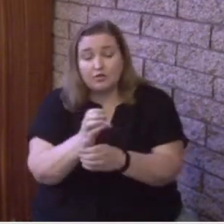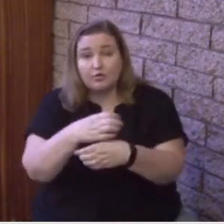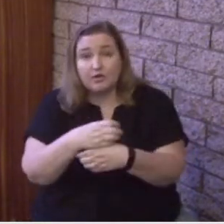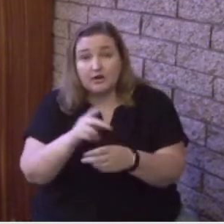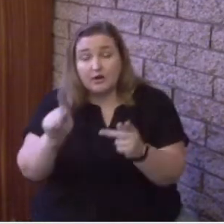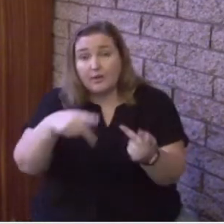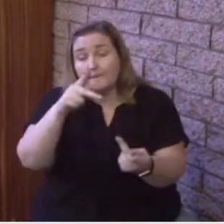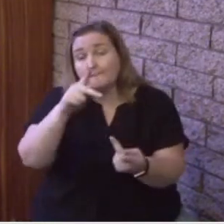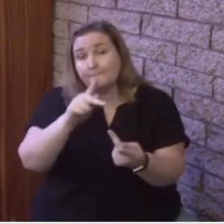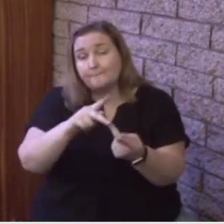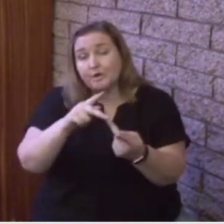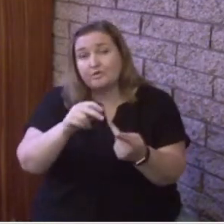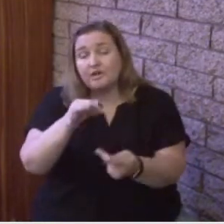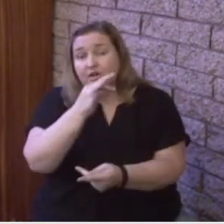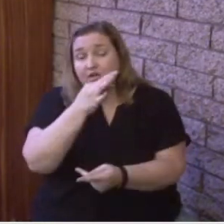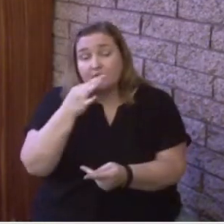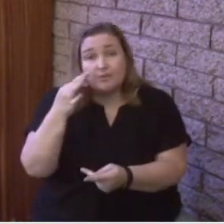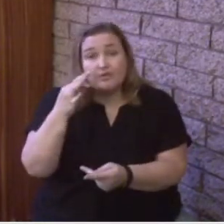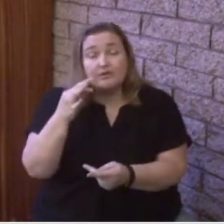That's what sin does.